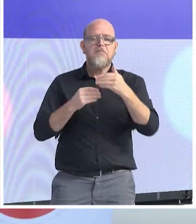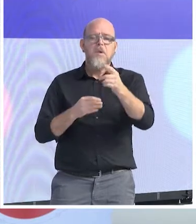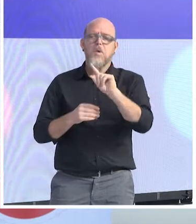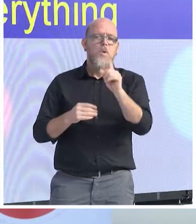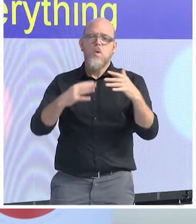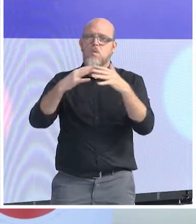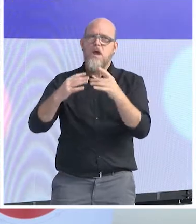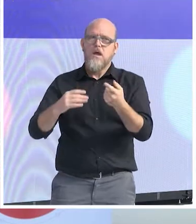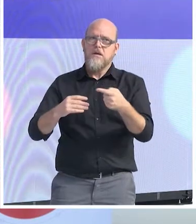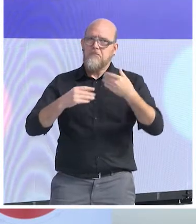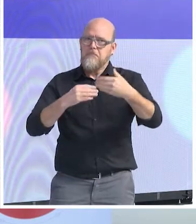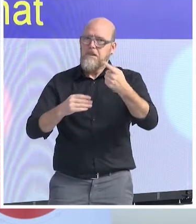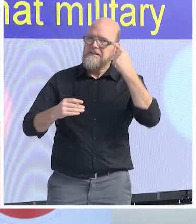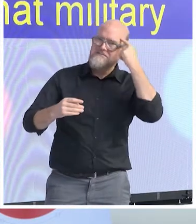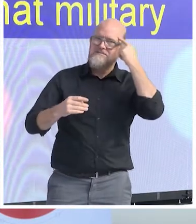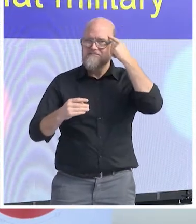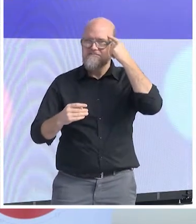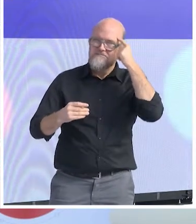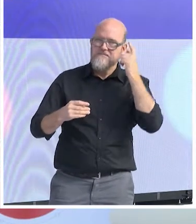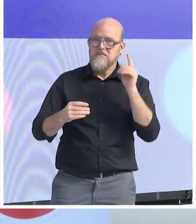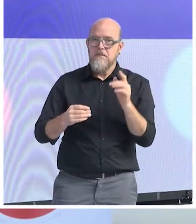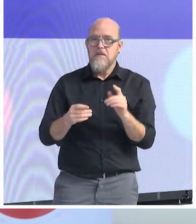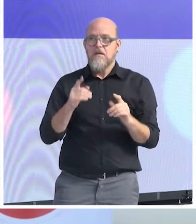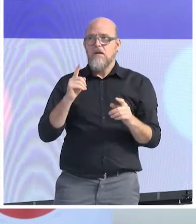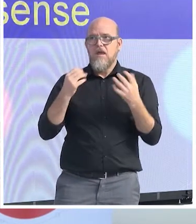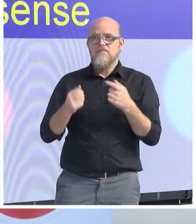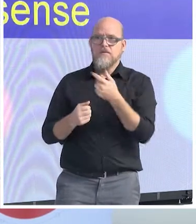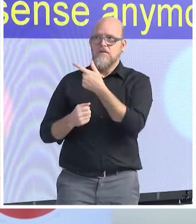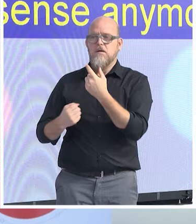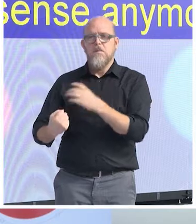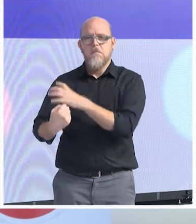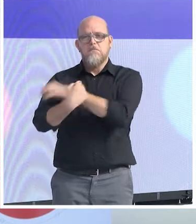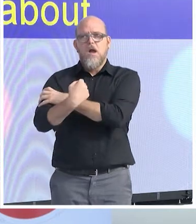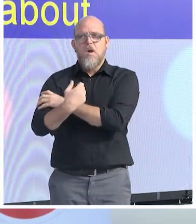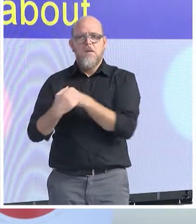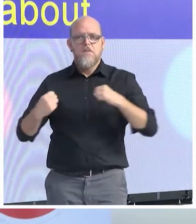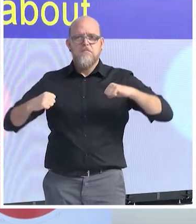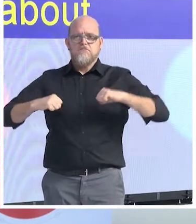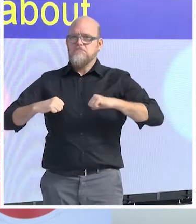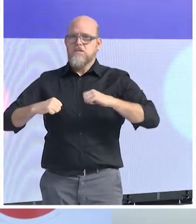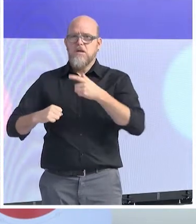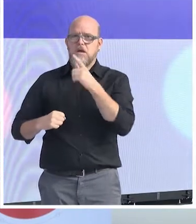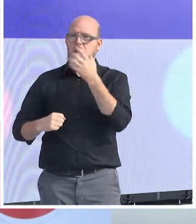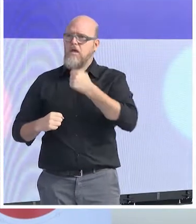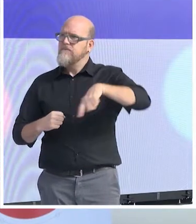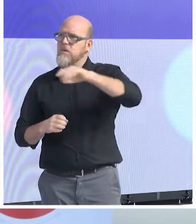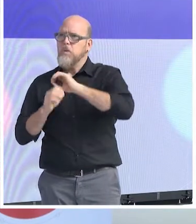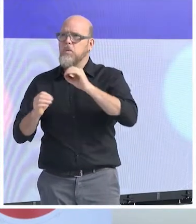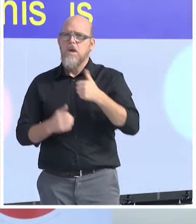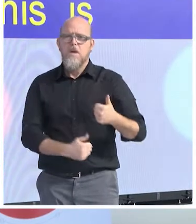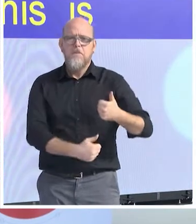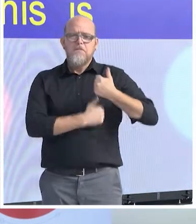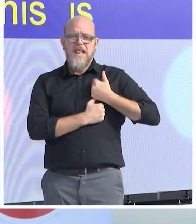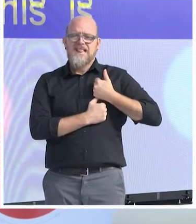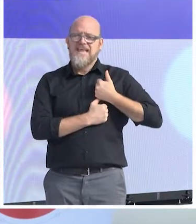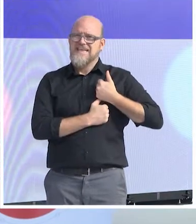that military power does not have sense anymore, when you are talking about the European Union, this is not the way it looks